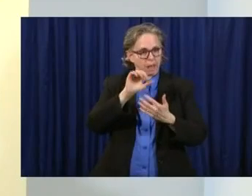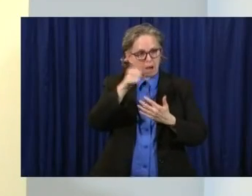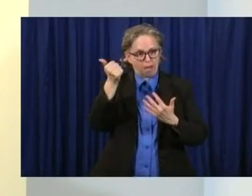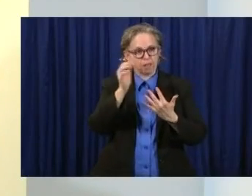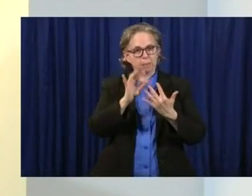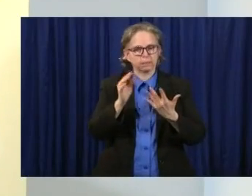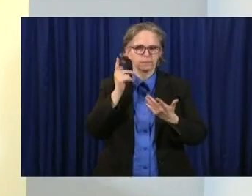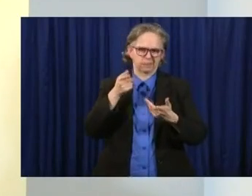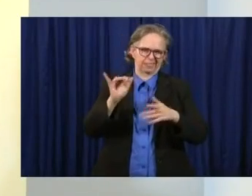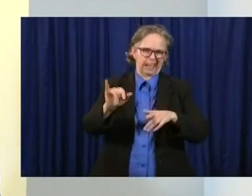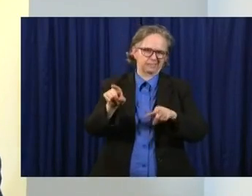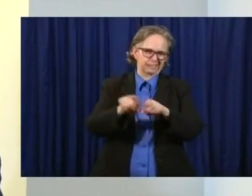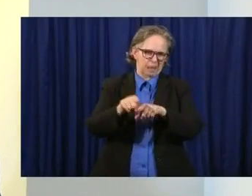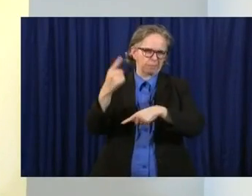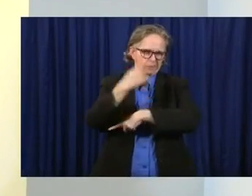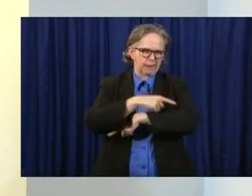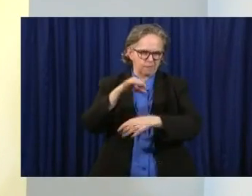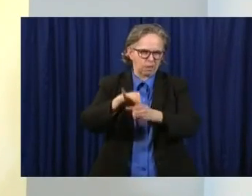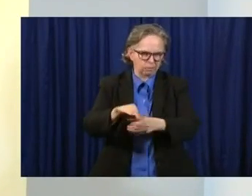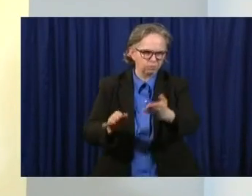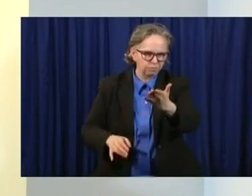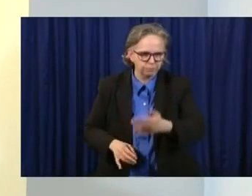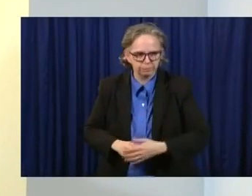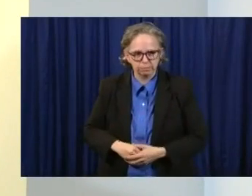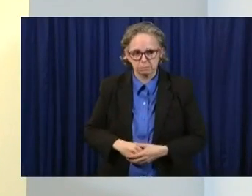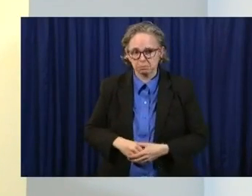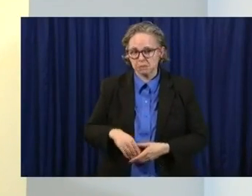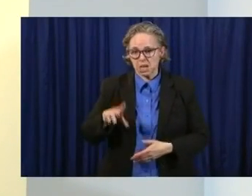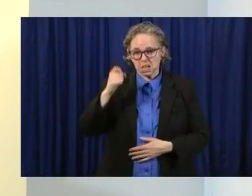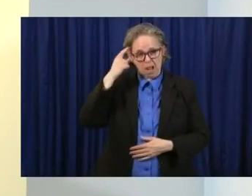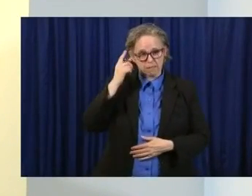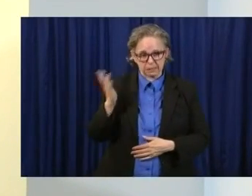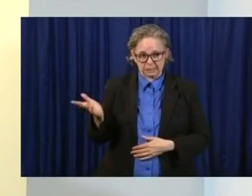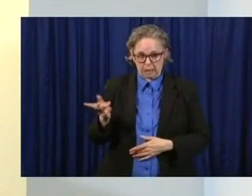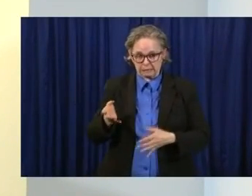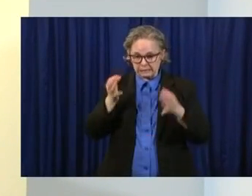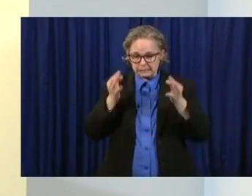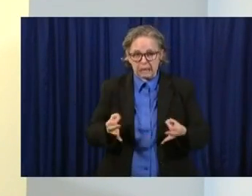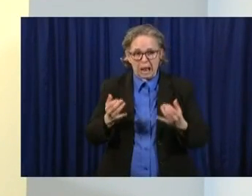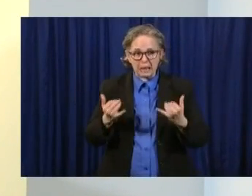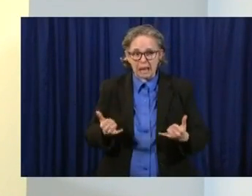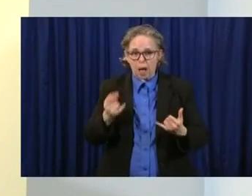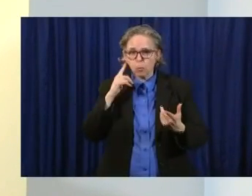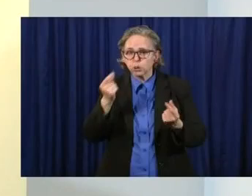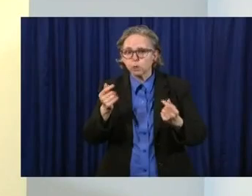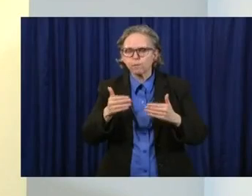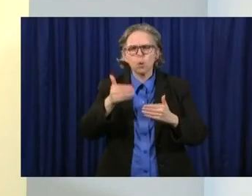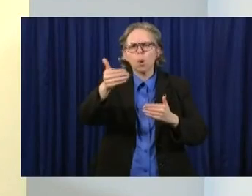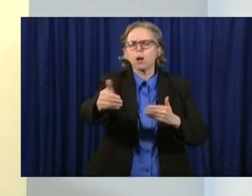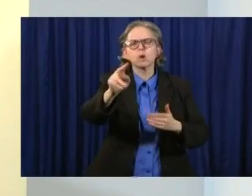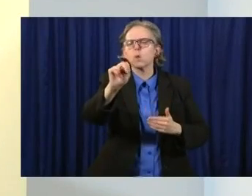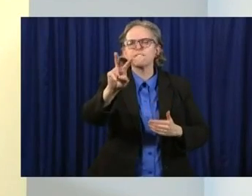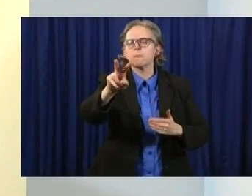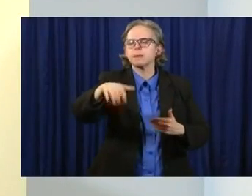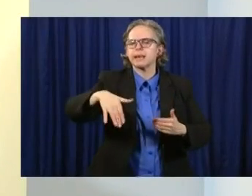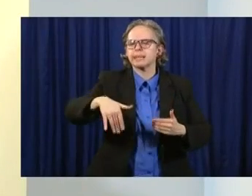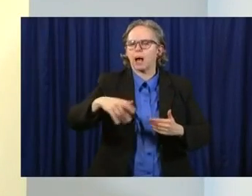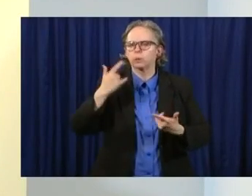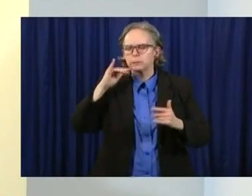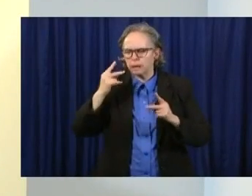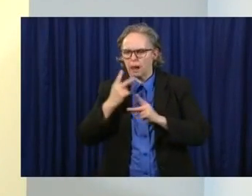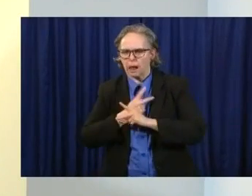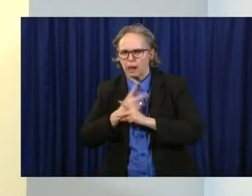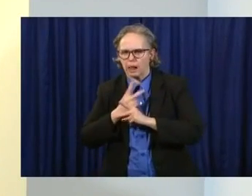I think, you know, as the governor has said, it's premature to begin to decide what November is going to look like, but it's not